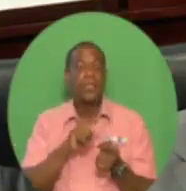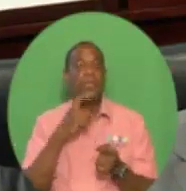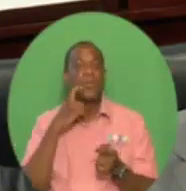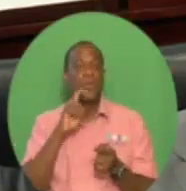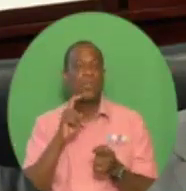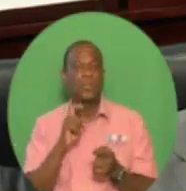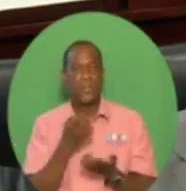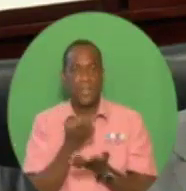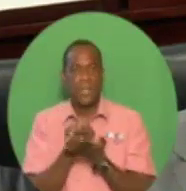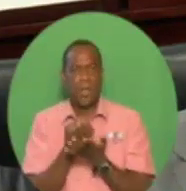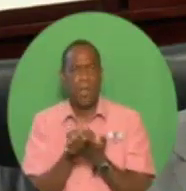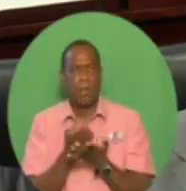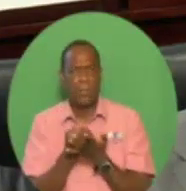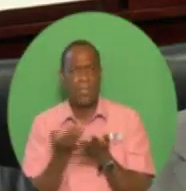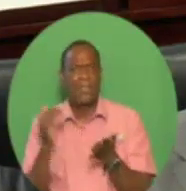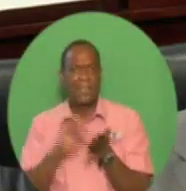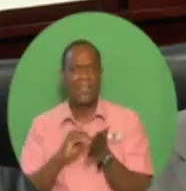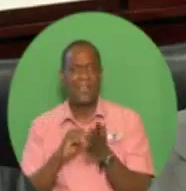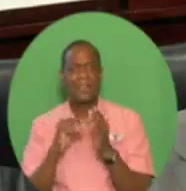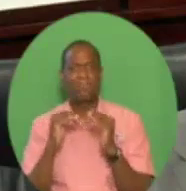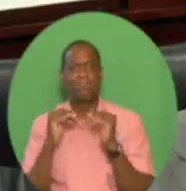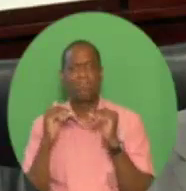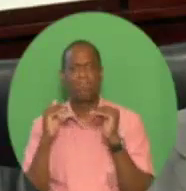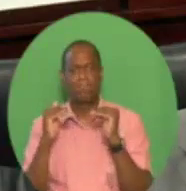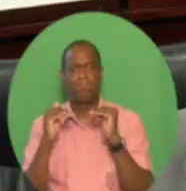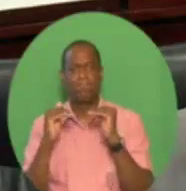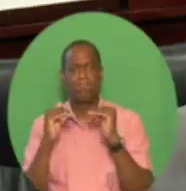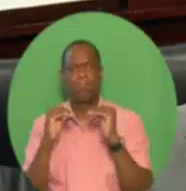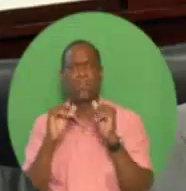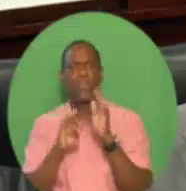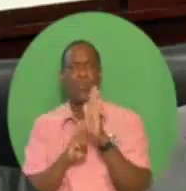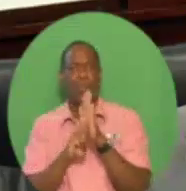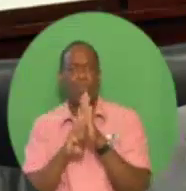and is projected to remain so over the medium term.